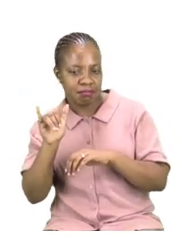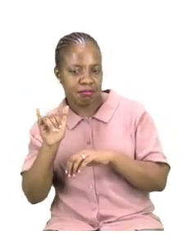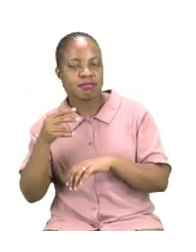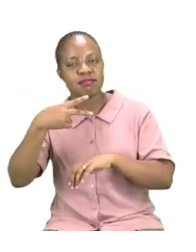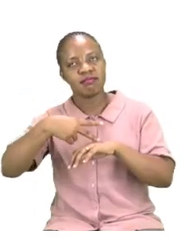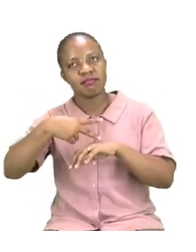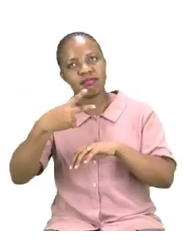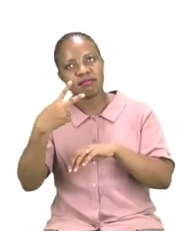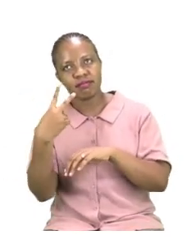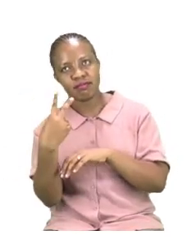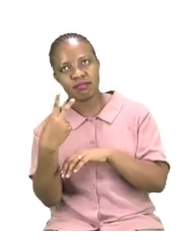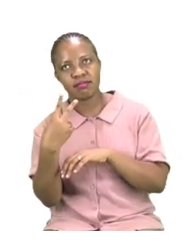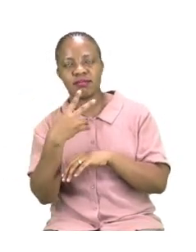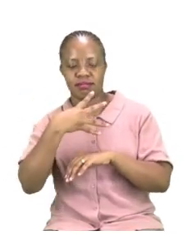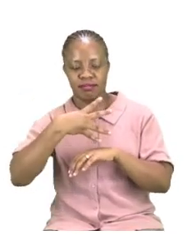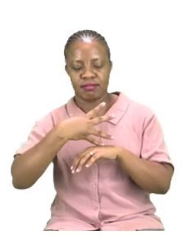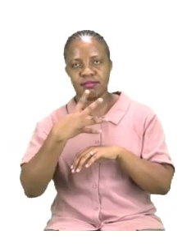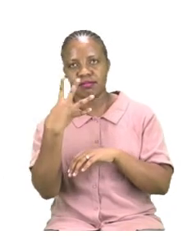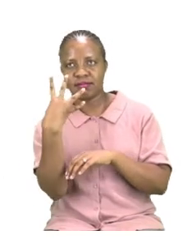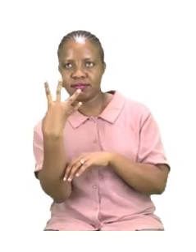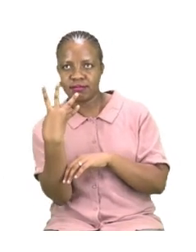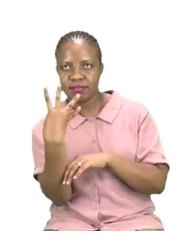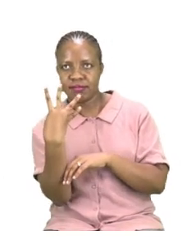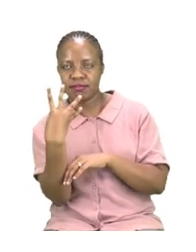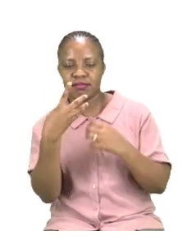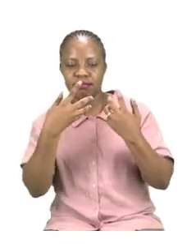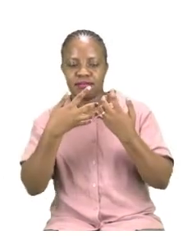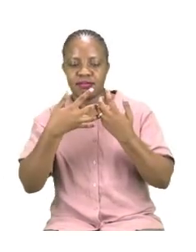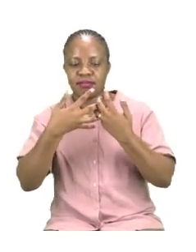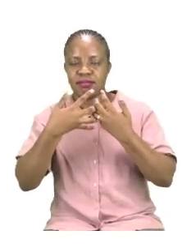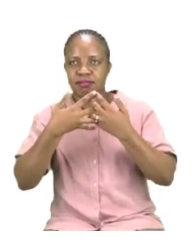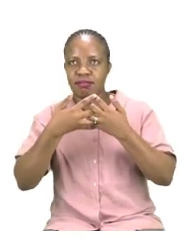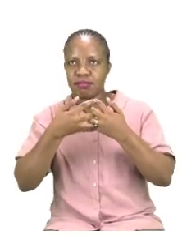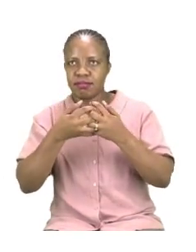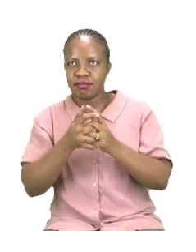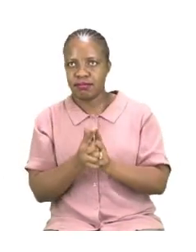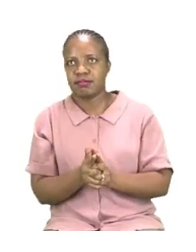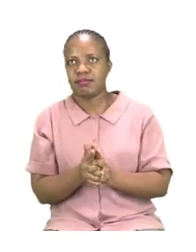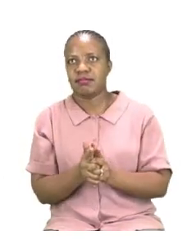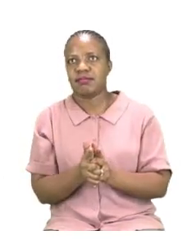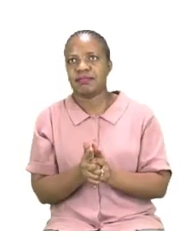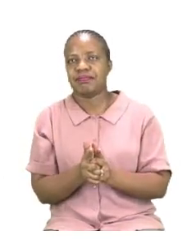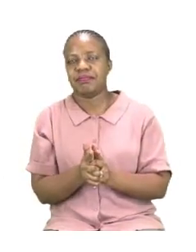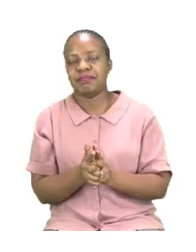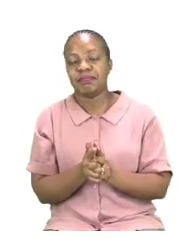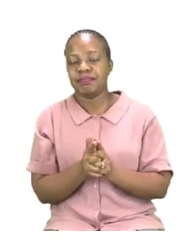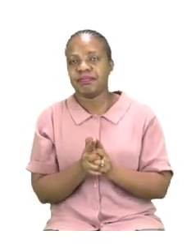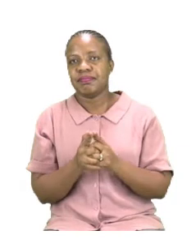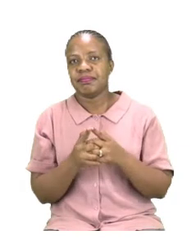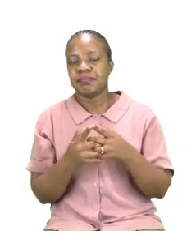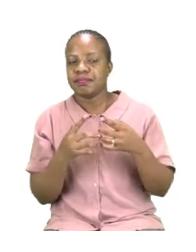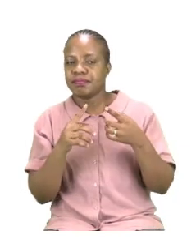Thursdays and Sundays. So we have